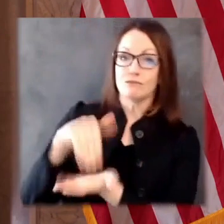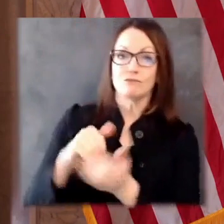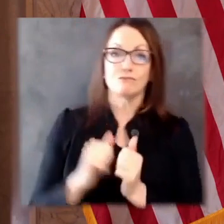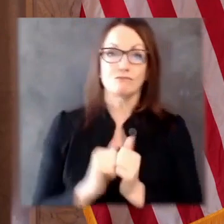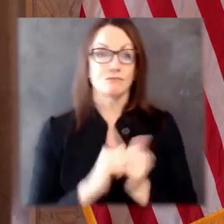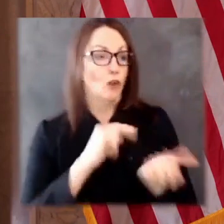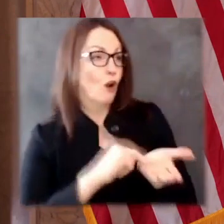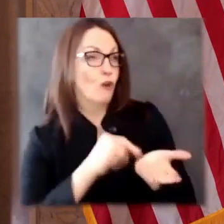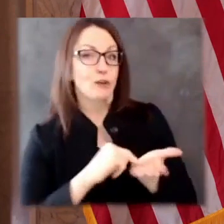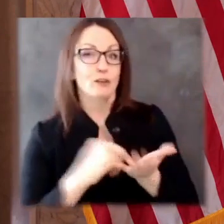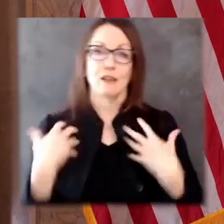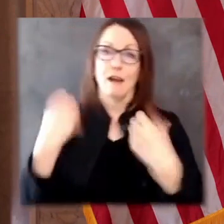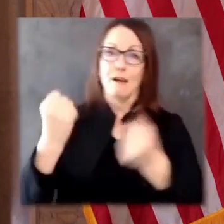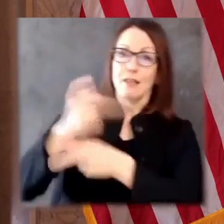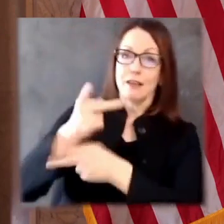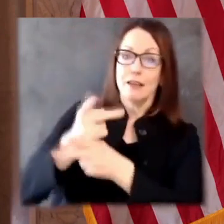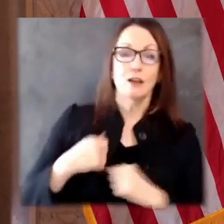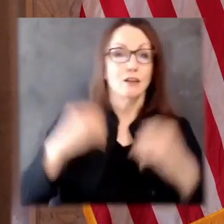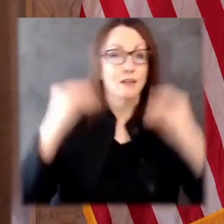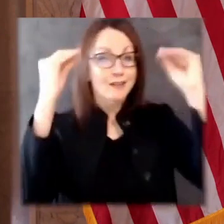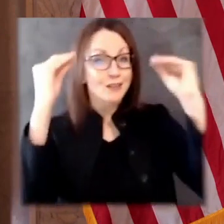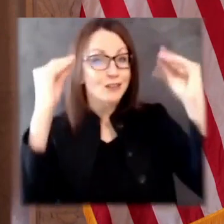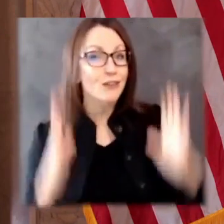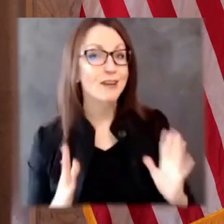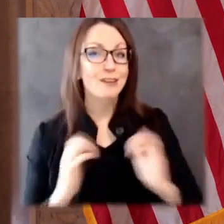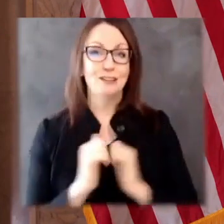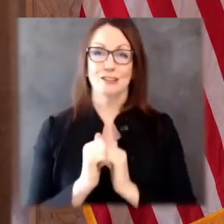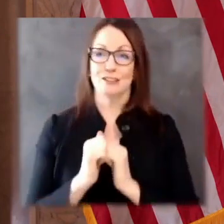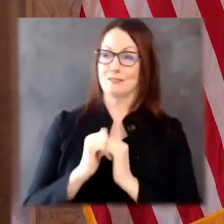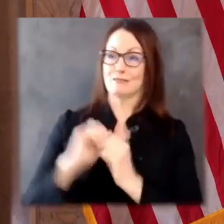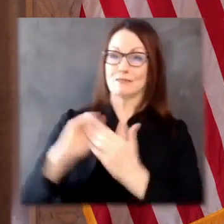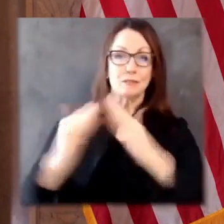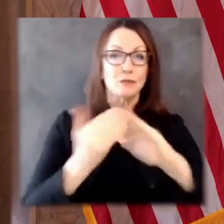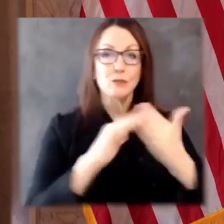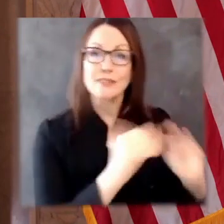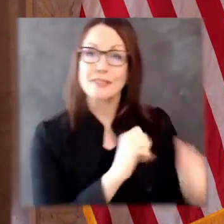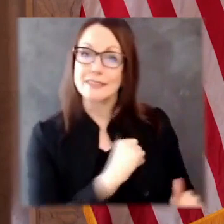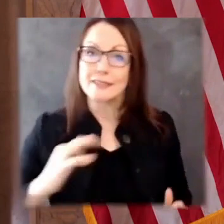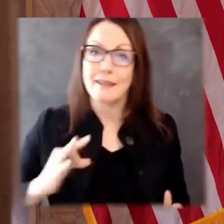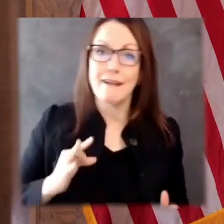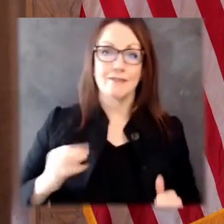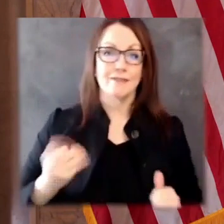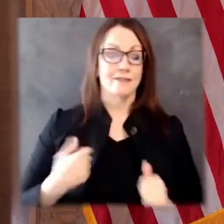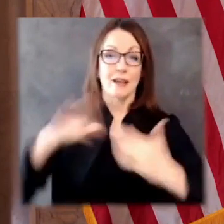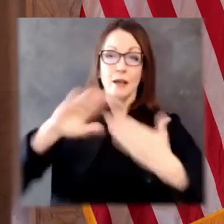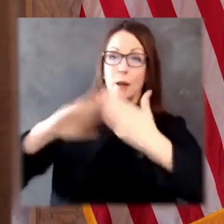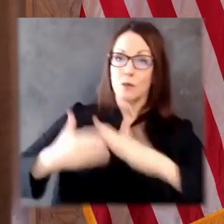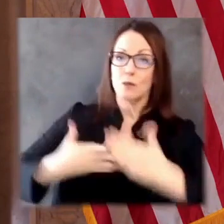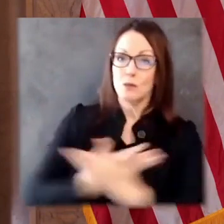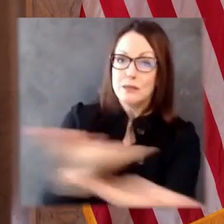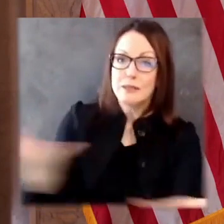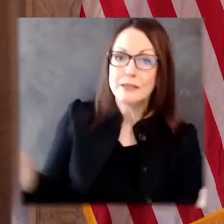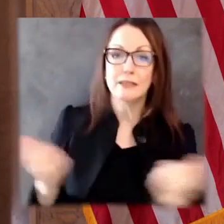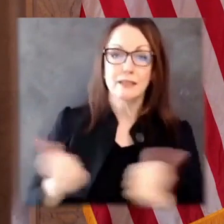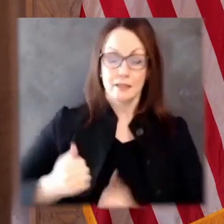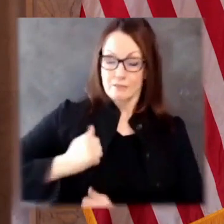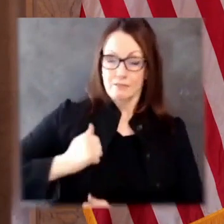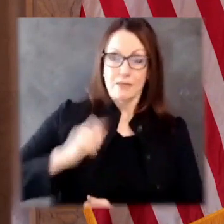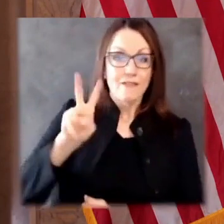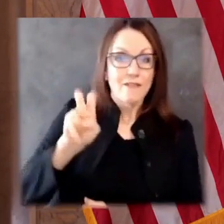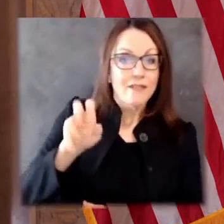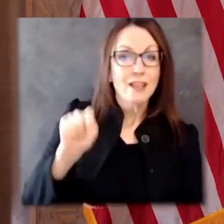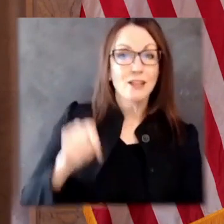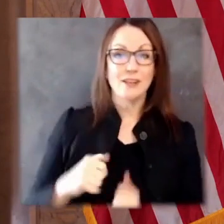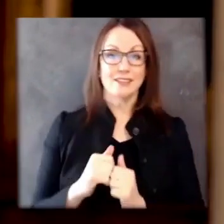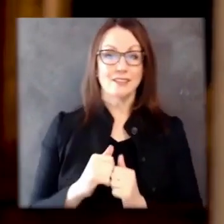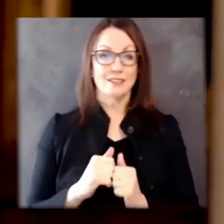pillars, students, veterans, volunteers, bird watchers, card players, and packers, brewers, and